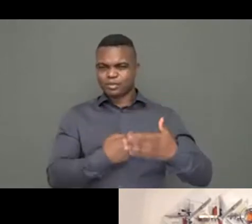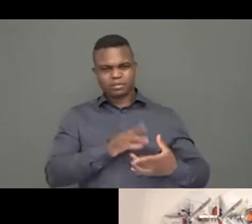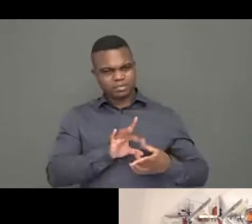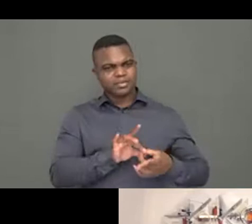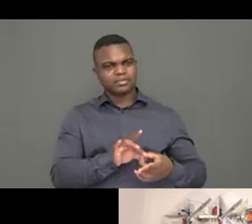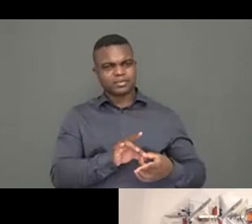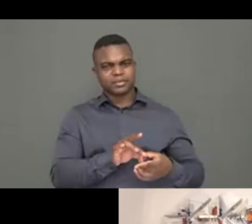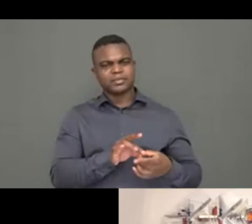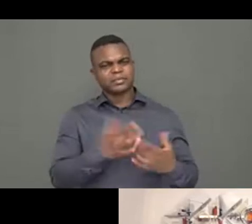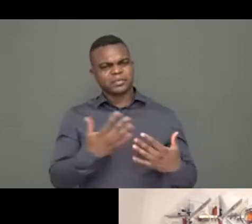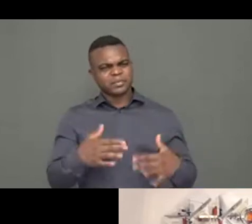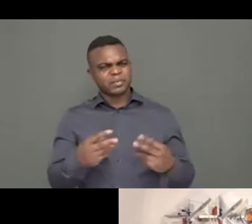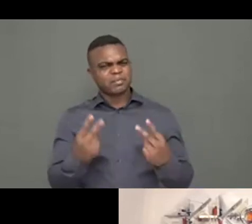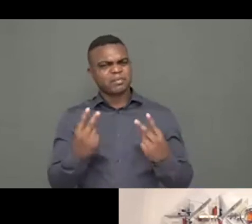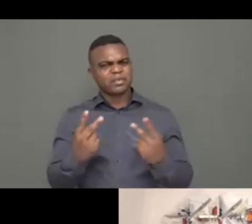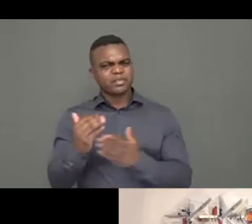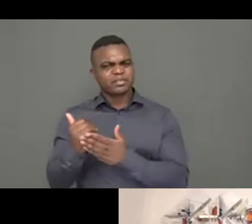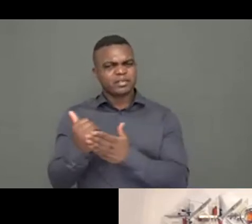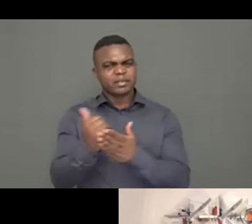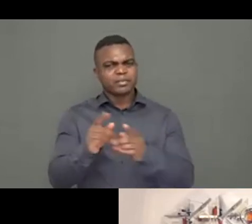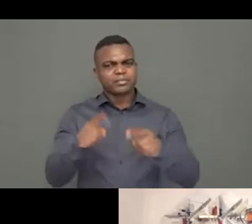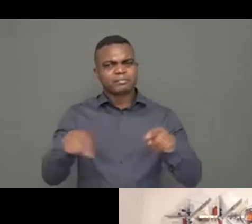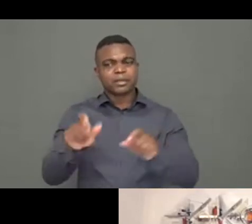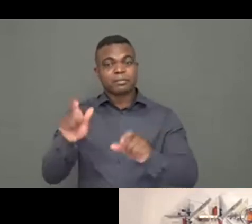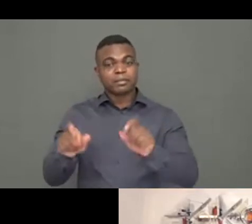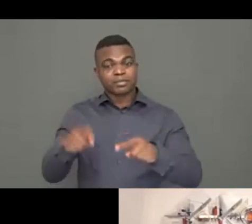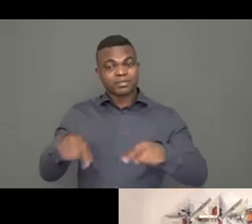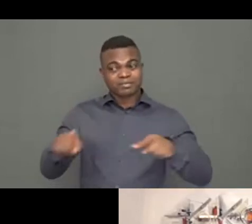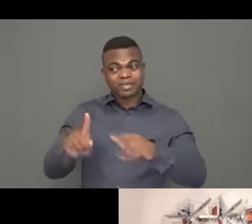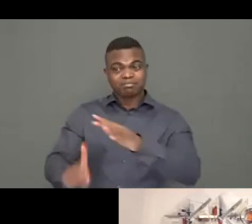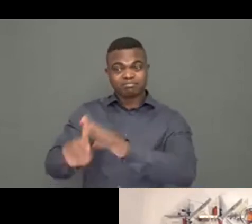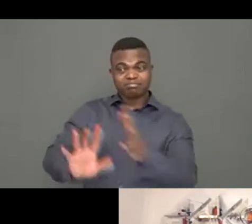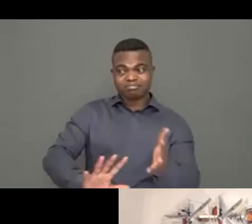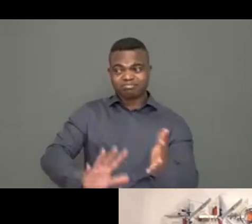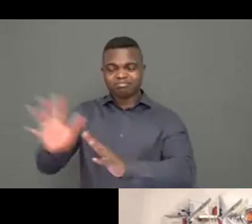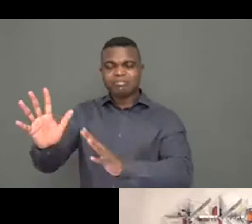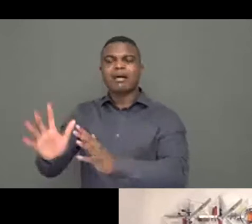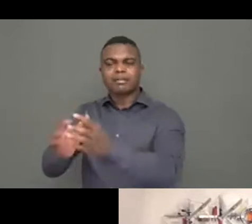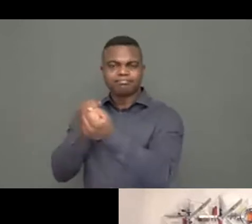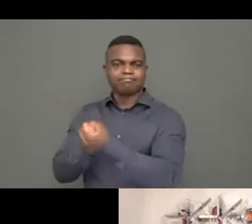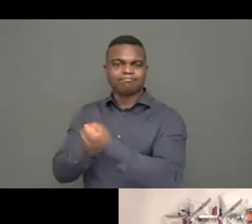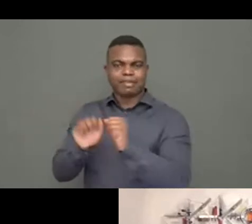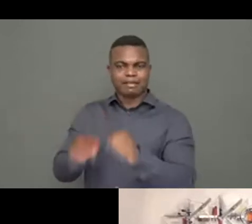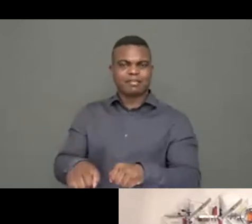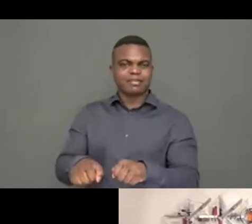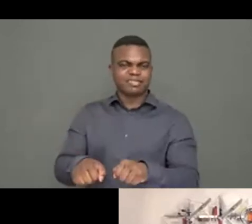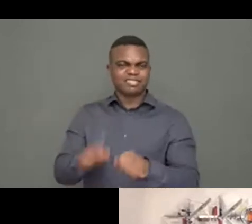copyright holders, CHS Alliance, Sphere, and Group UWA in 2014, after a very large consultation.